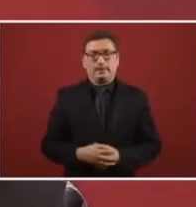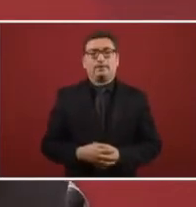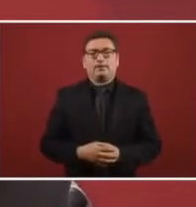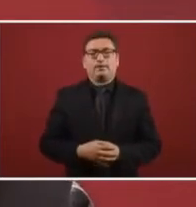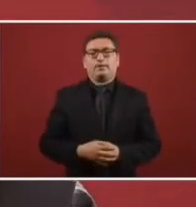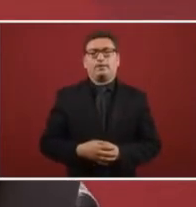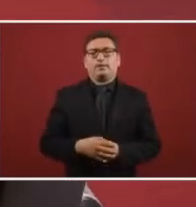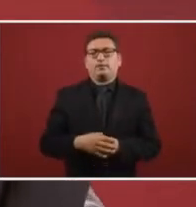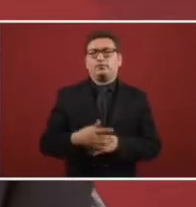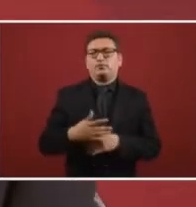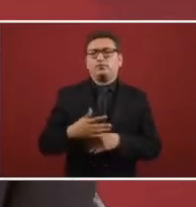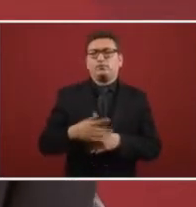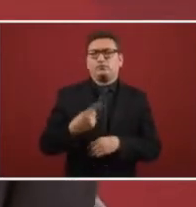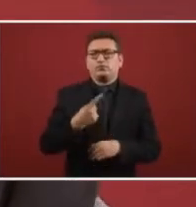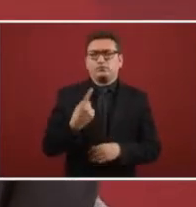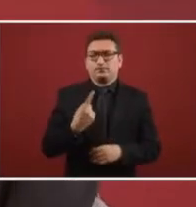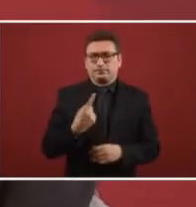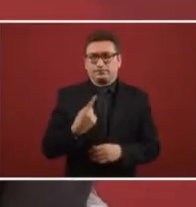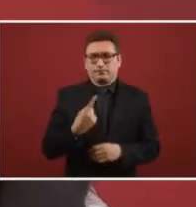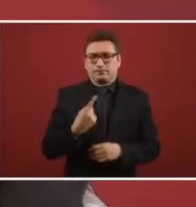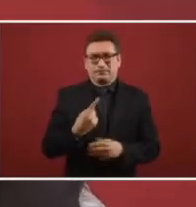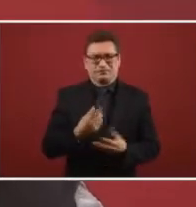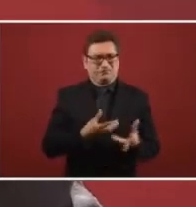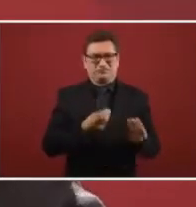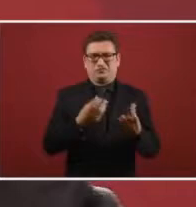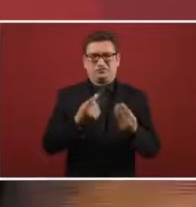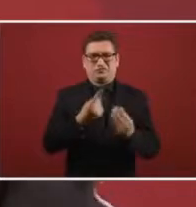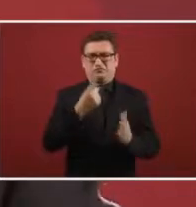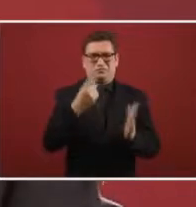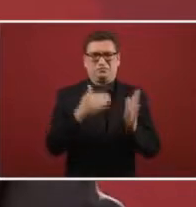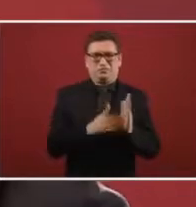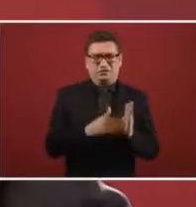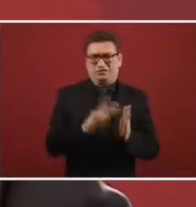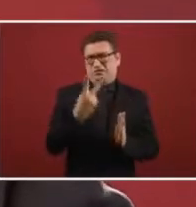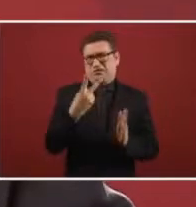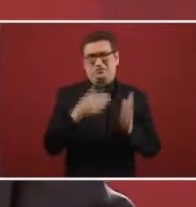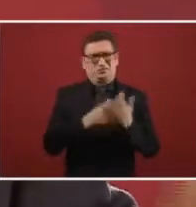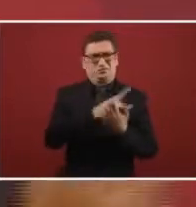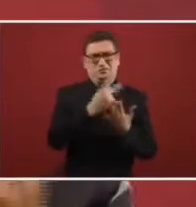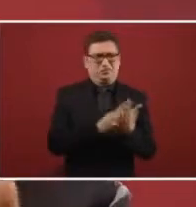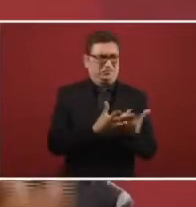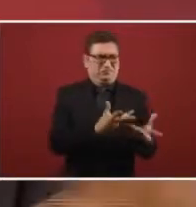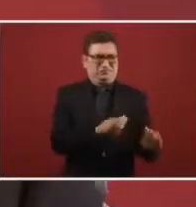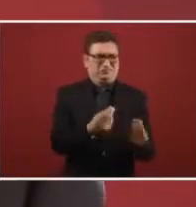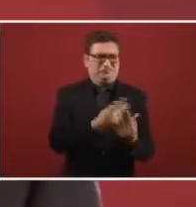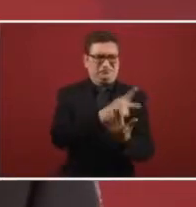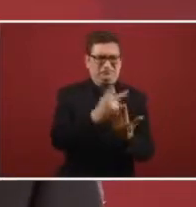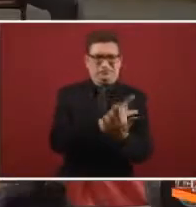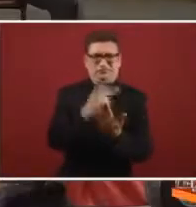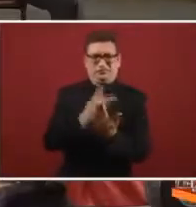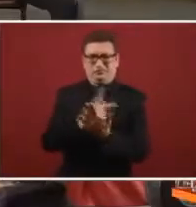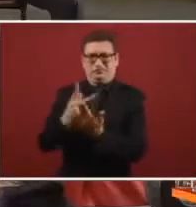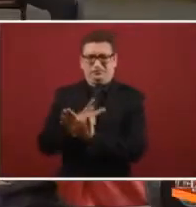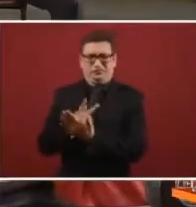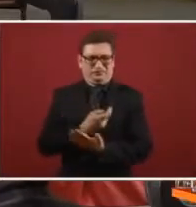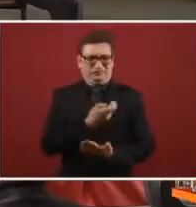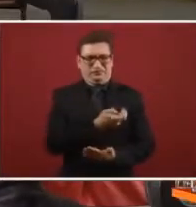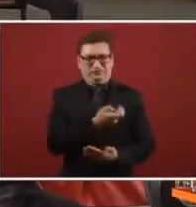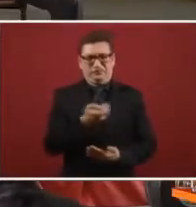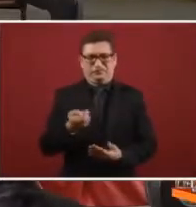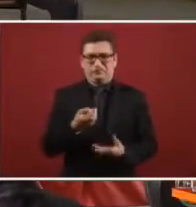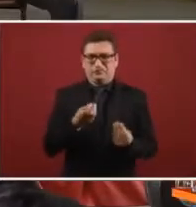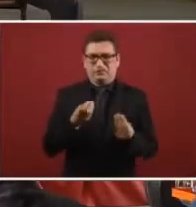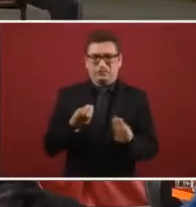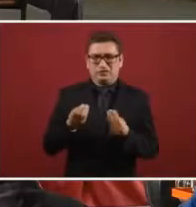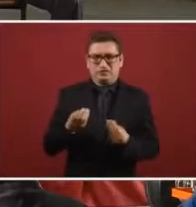because there was 1,000 or 2,000 programs that were